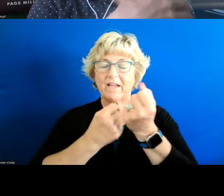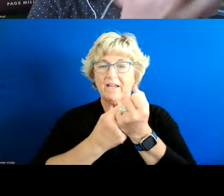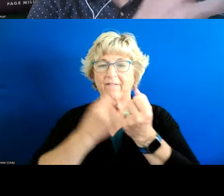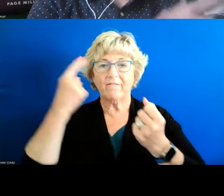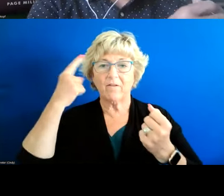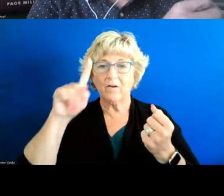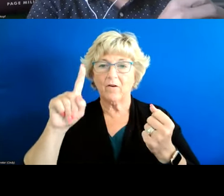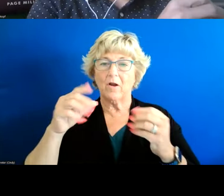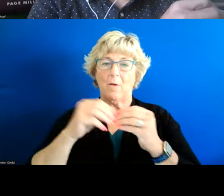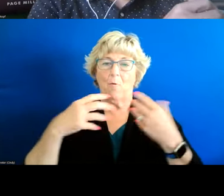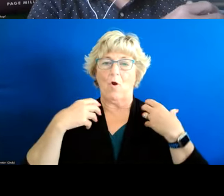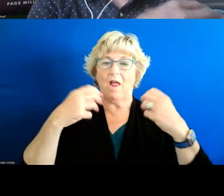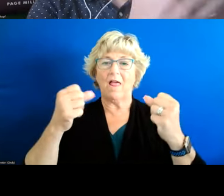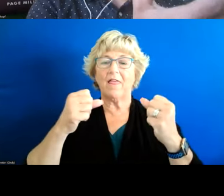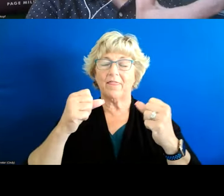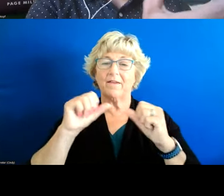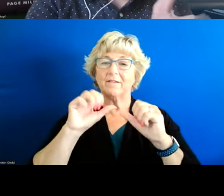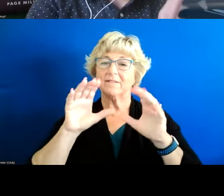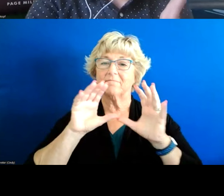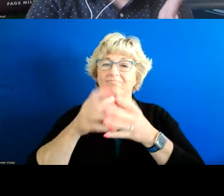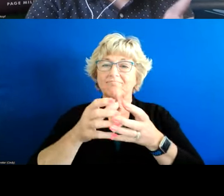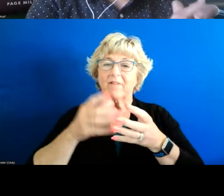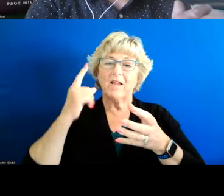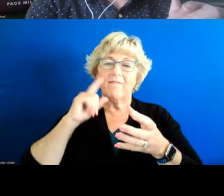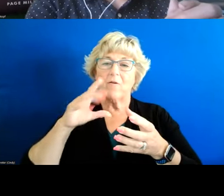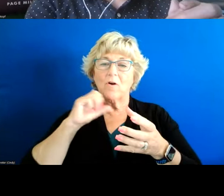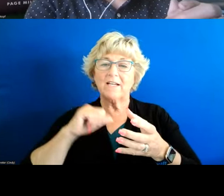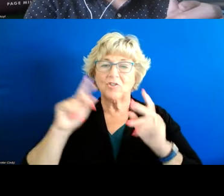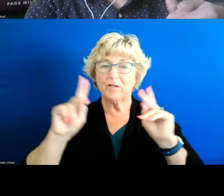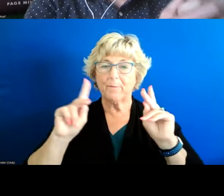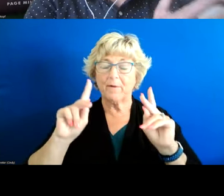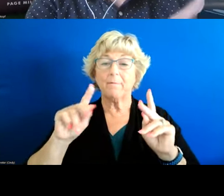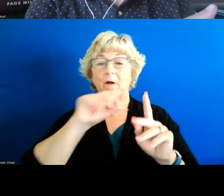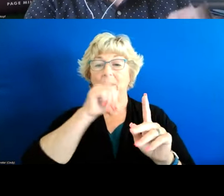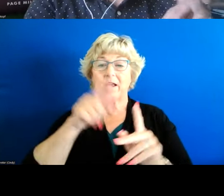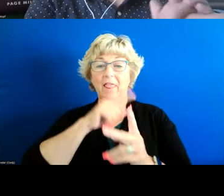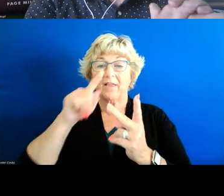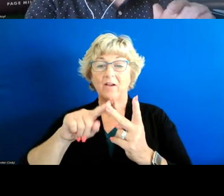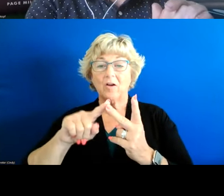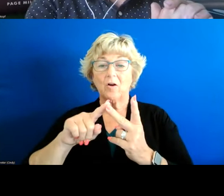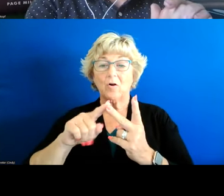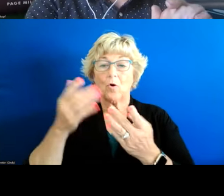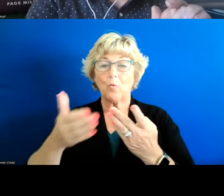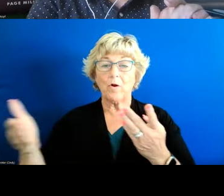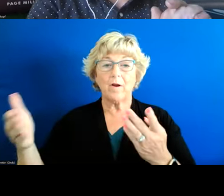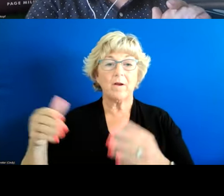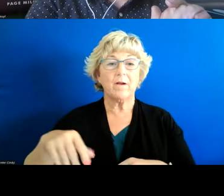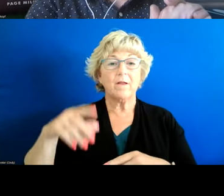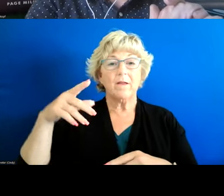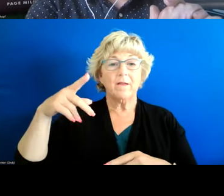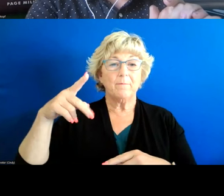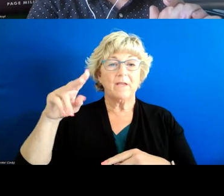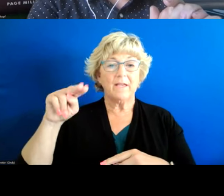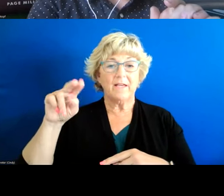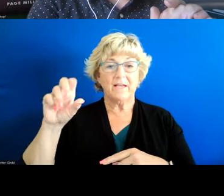for healthier societies for aging and it was based on the other resource i'll point you to um is this uh pnas paper that i'd be